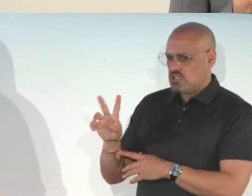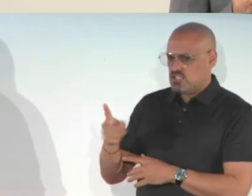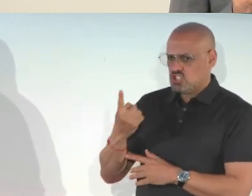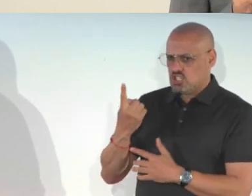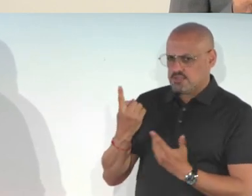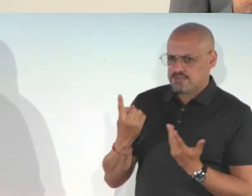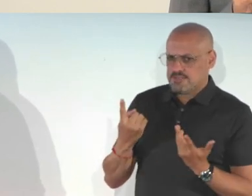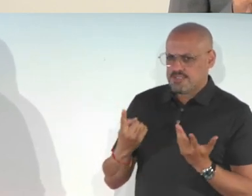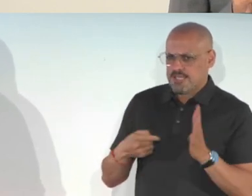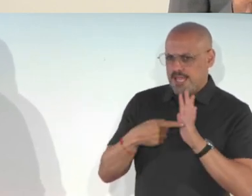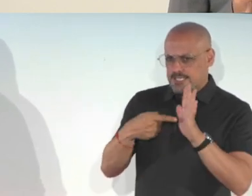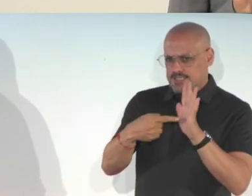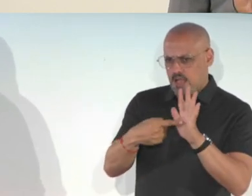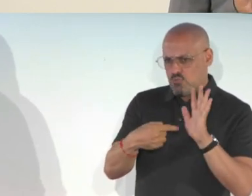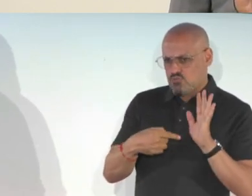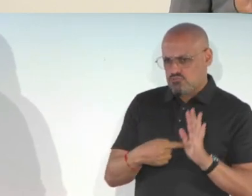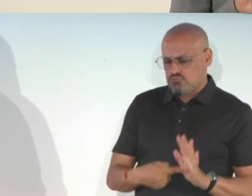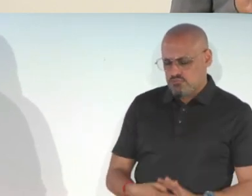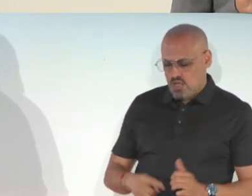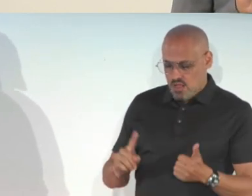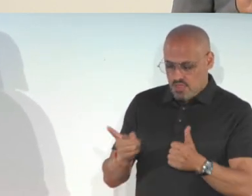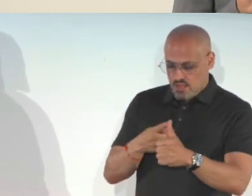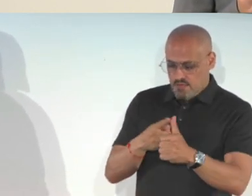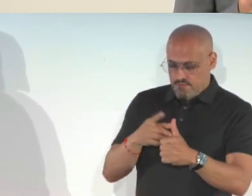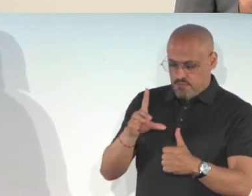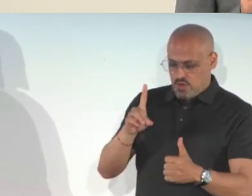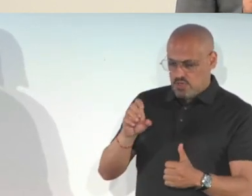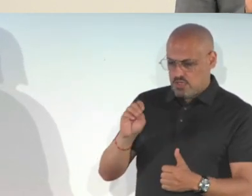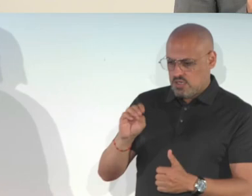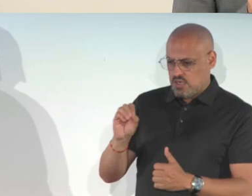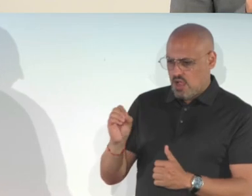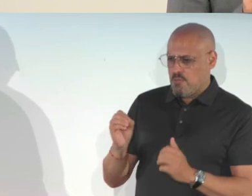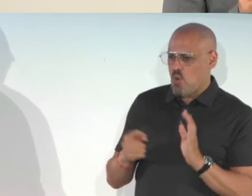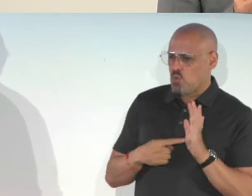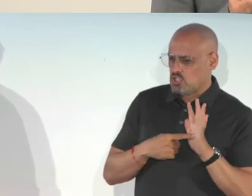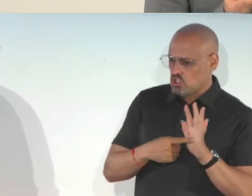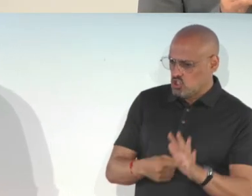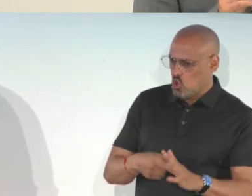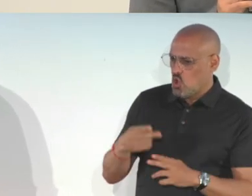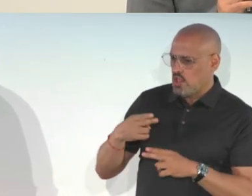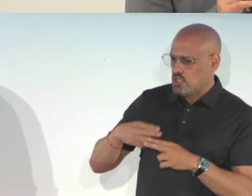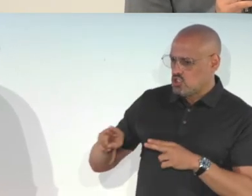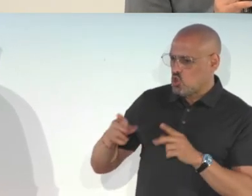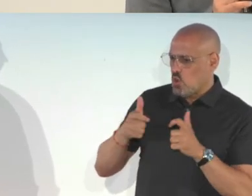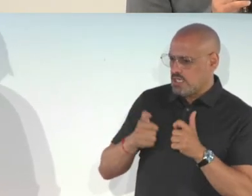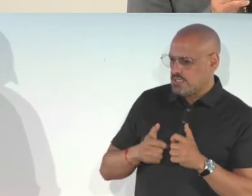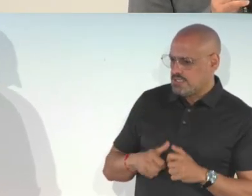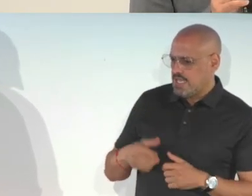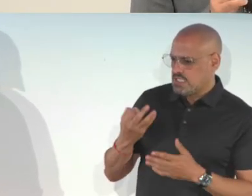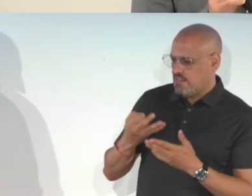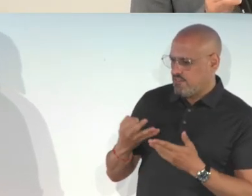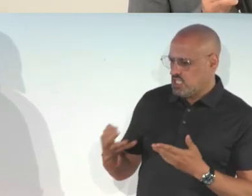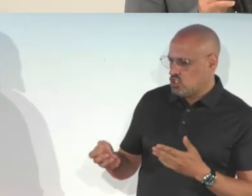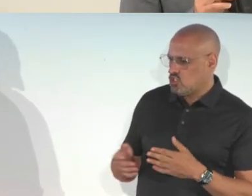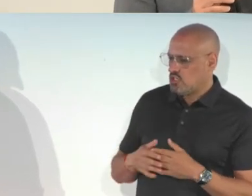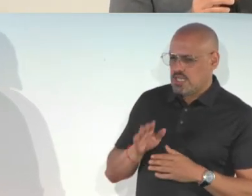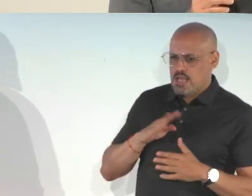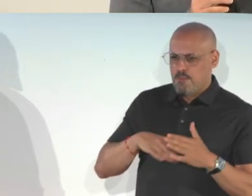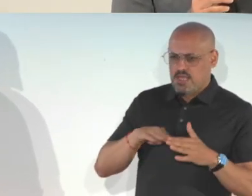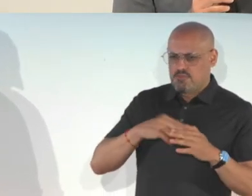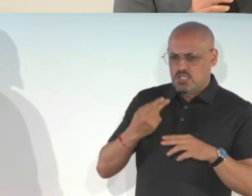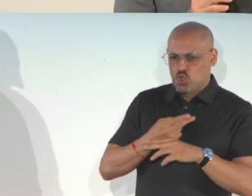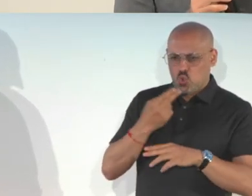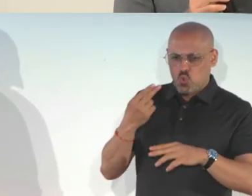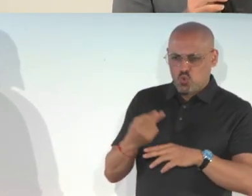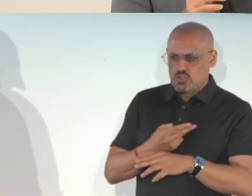to give a couple of examples. So the first demo will show the short text feature, which is basically using